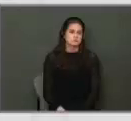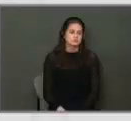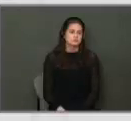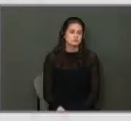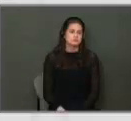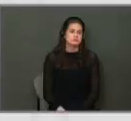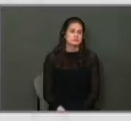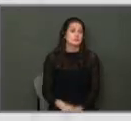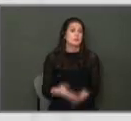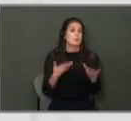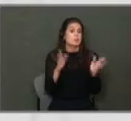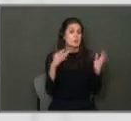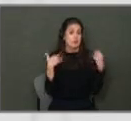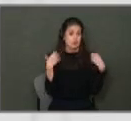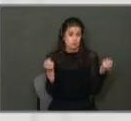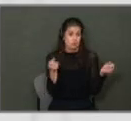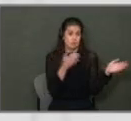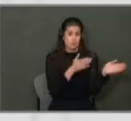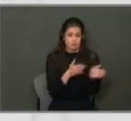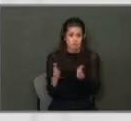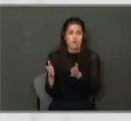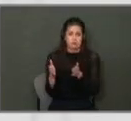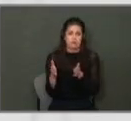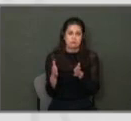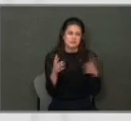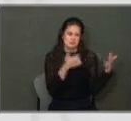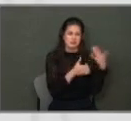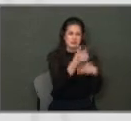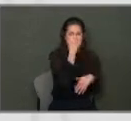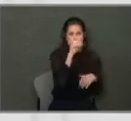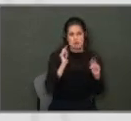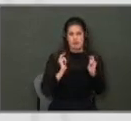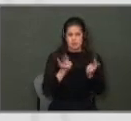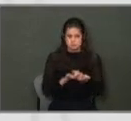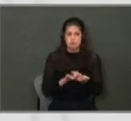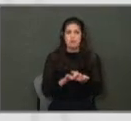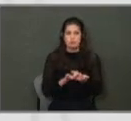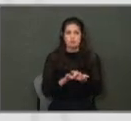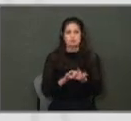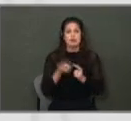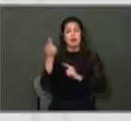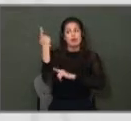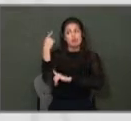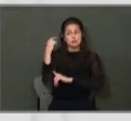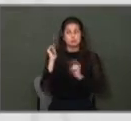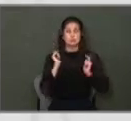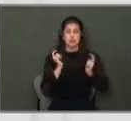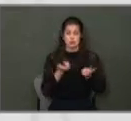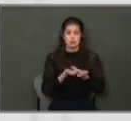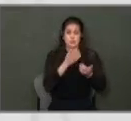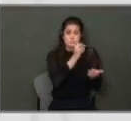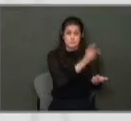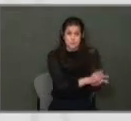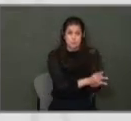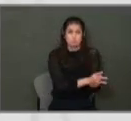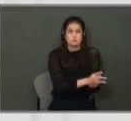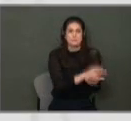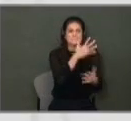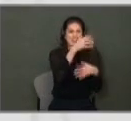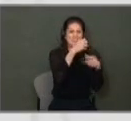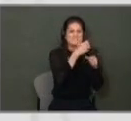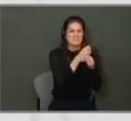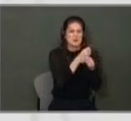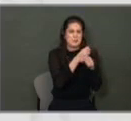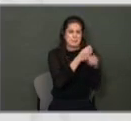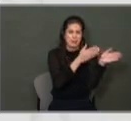So, our public health plan, which was a priority of the council's. Last year, the council approved a five-year strategic